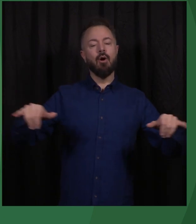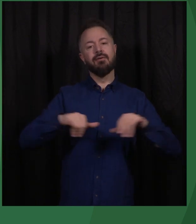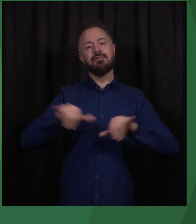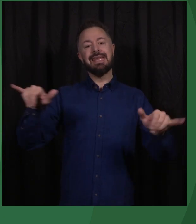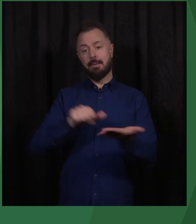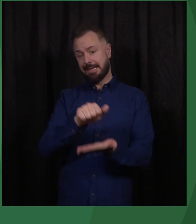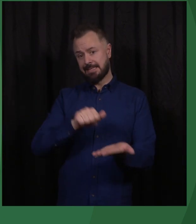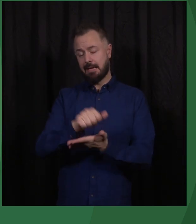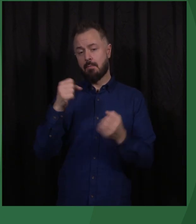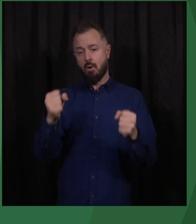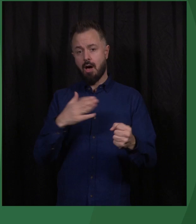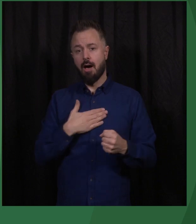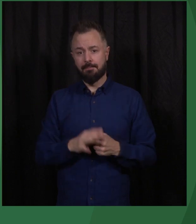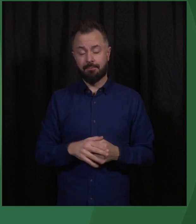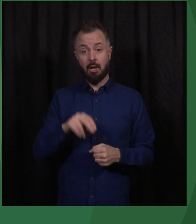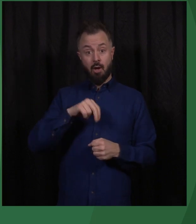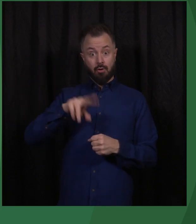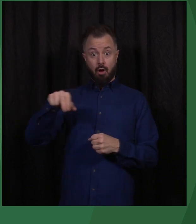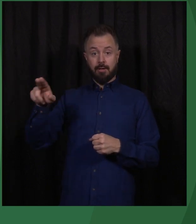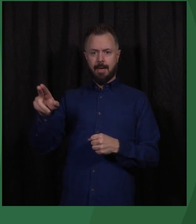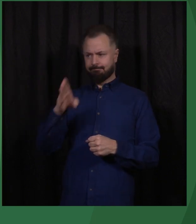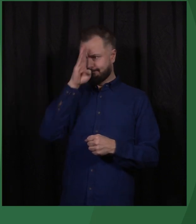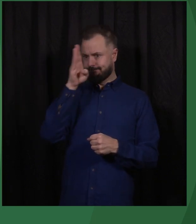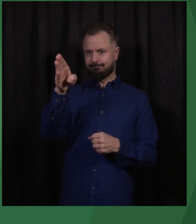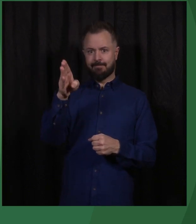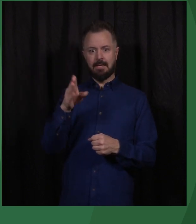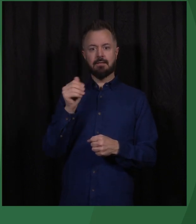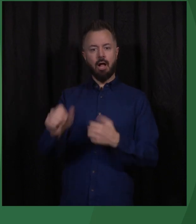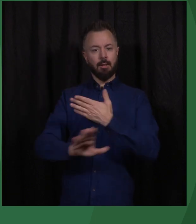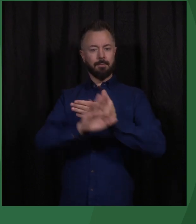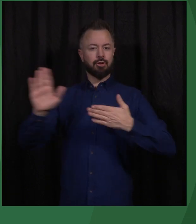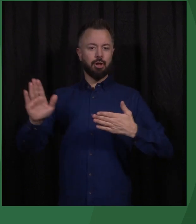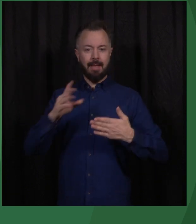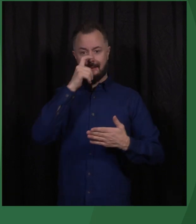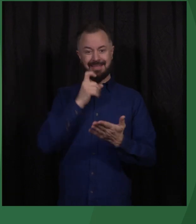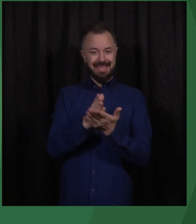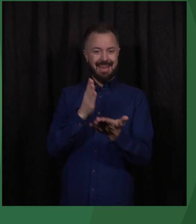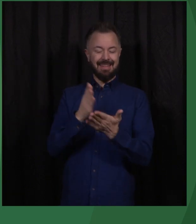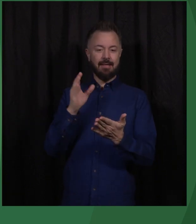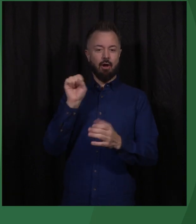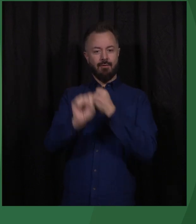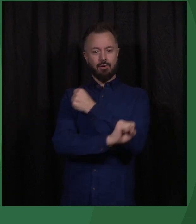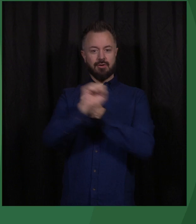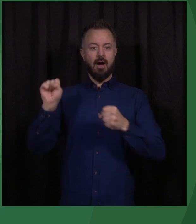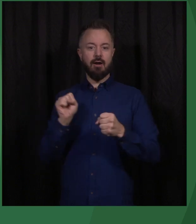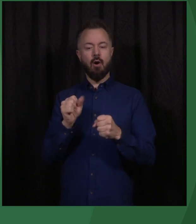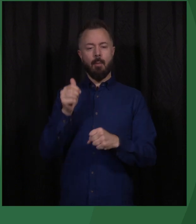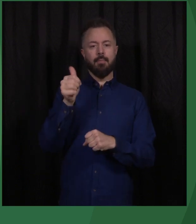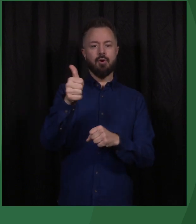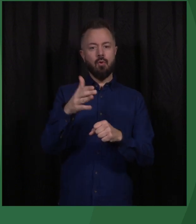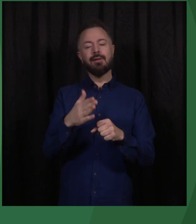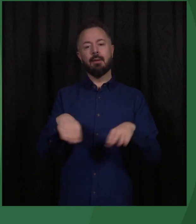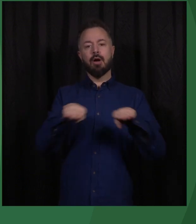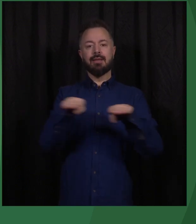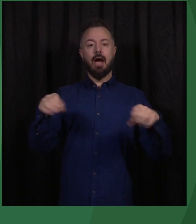Norway remains committed to the protection of human rights defenders and pro-democracy activists,